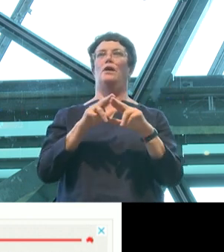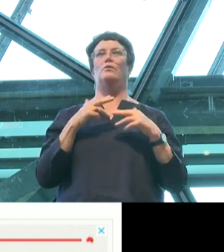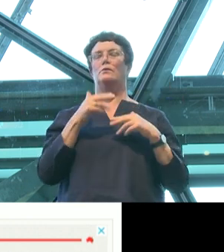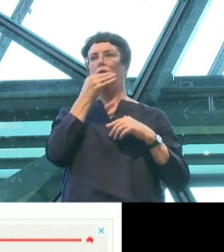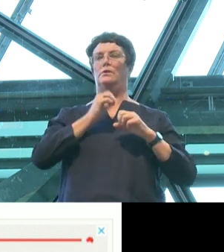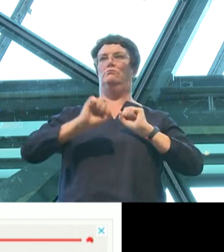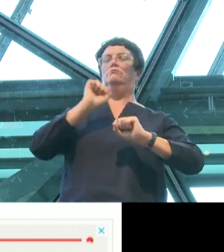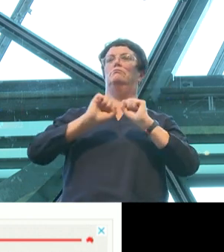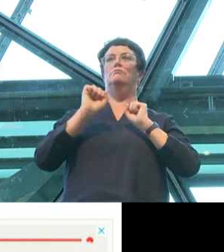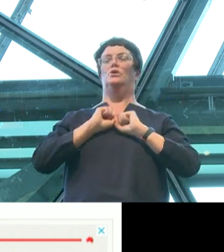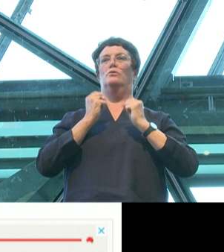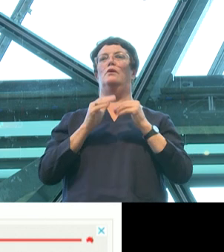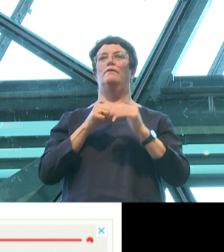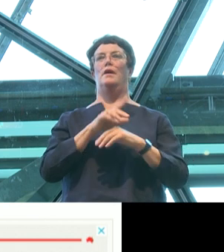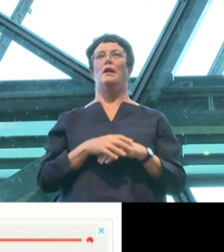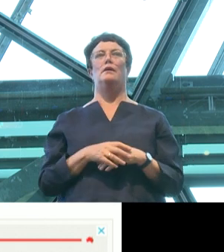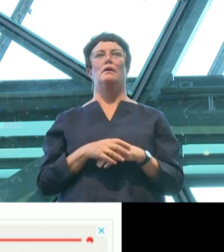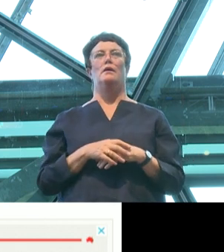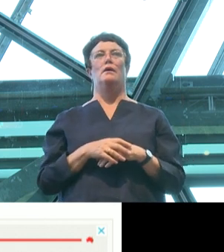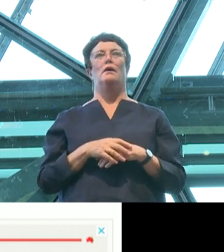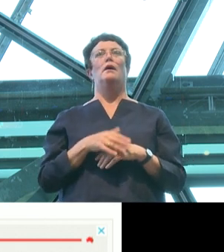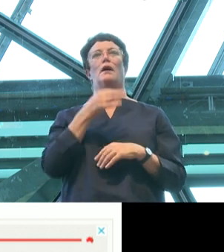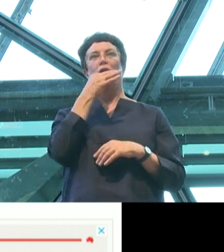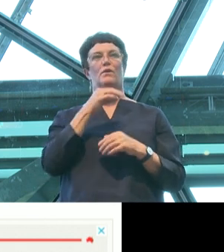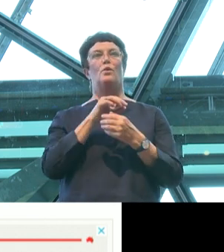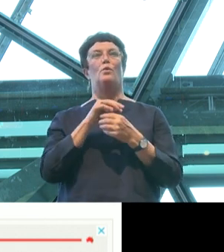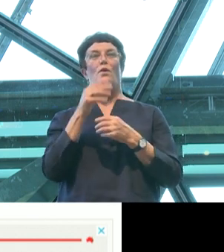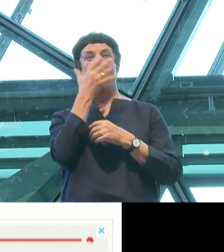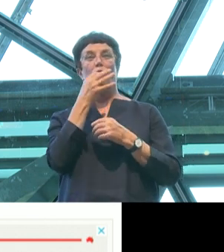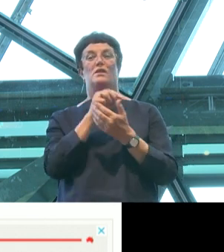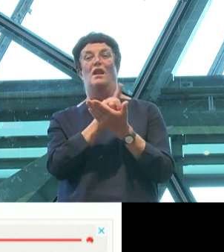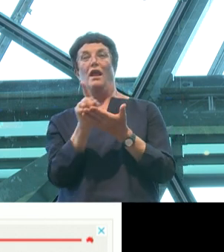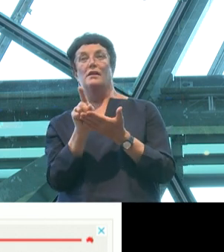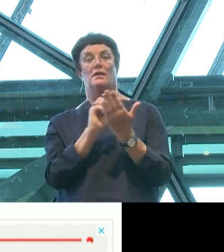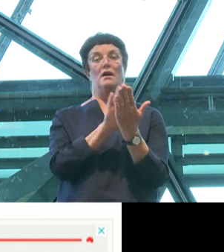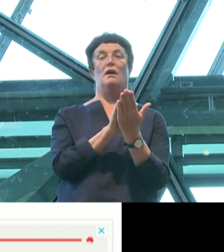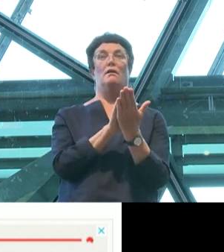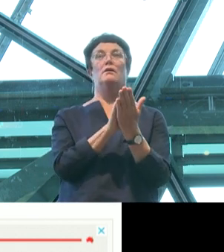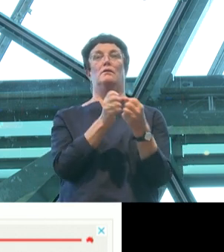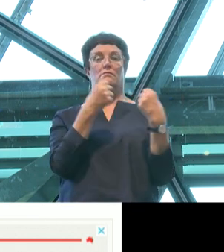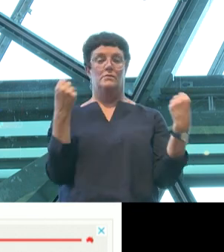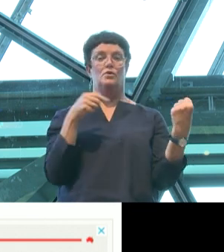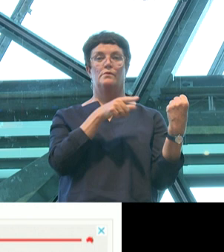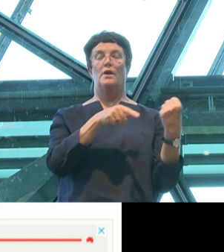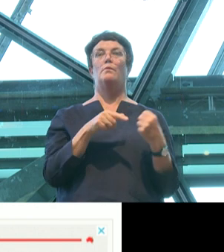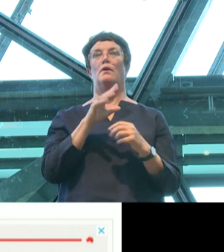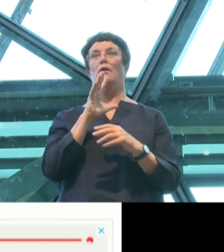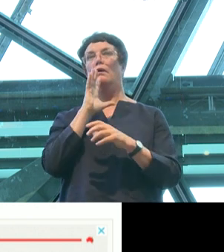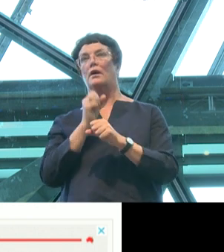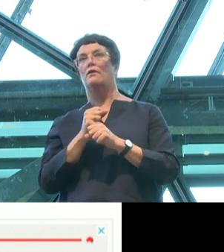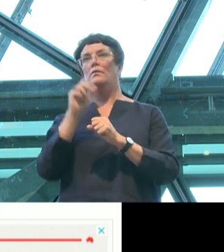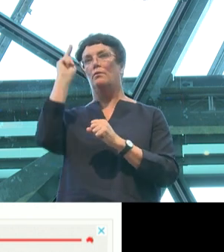hours of this story, Safe Schools was being debated in Parliament. Within days, Coalition backbenchers pledged to destroy it.